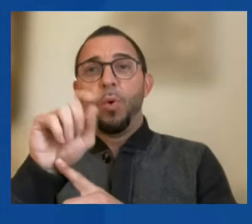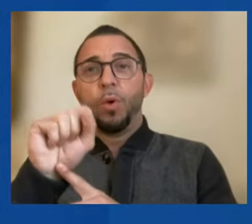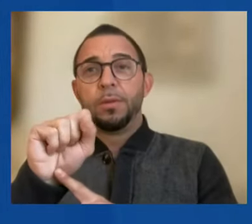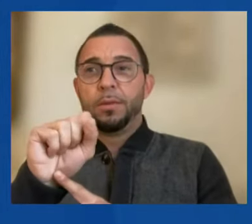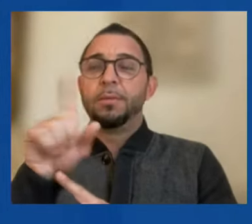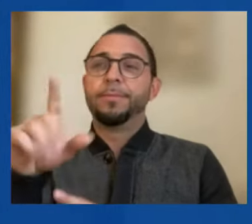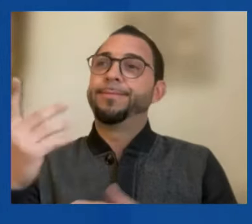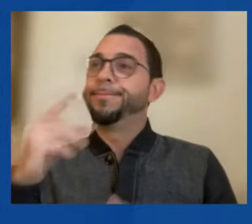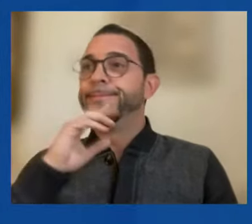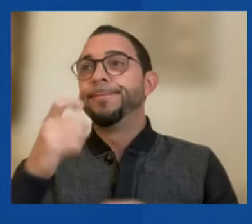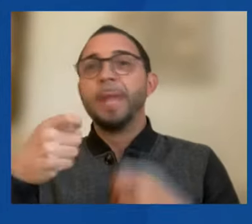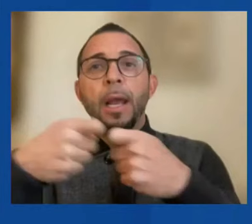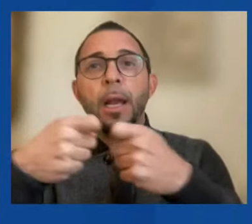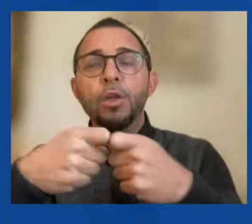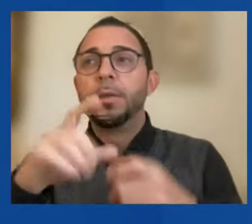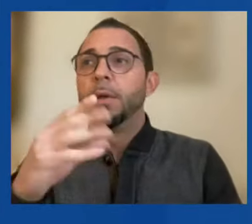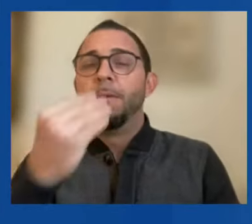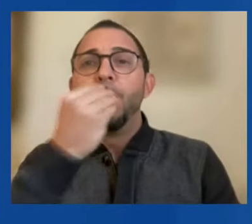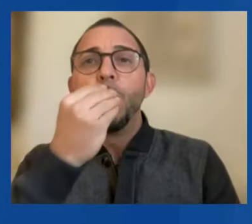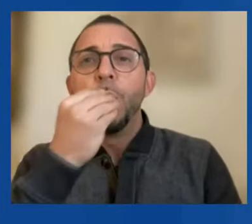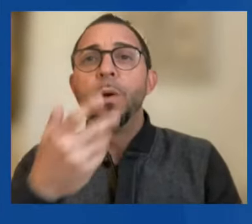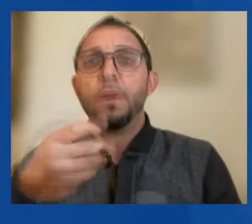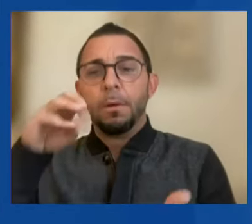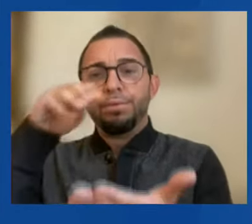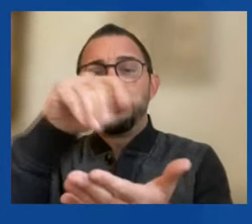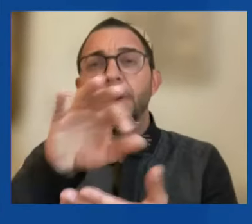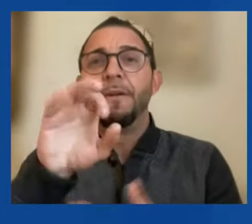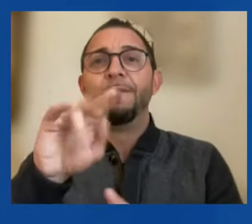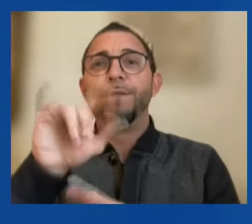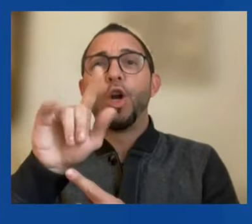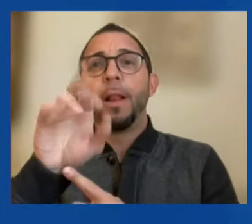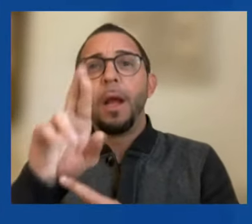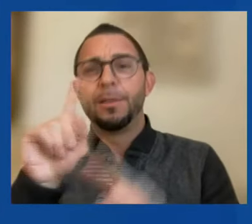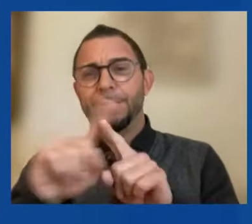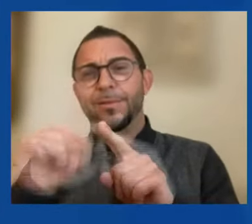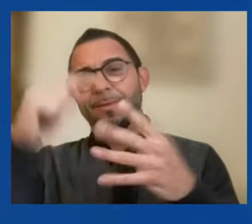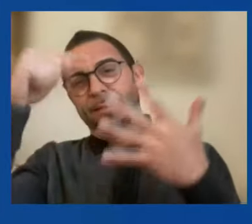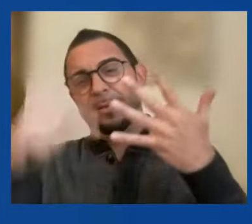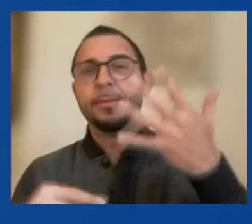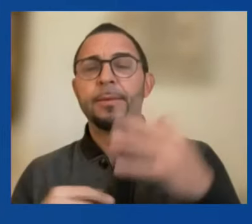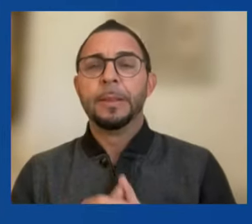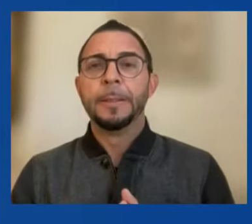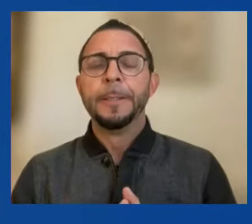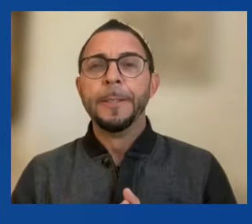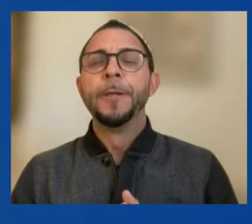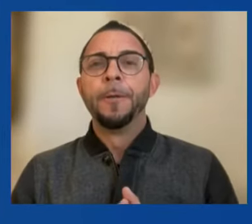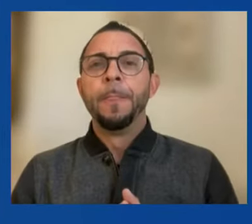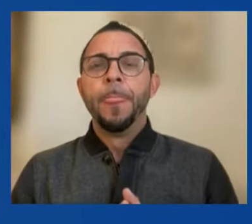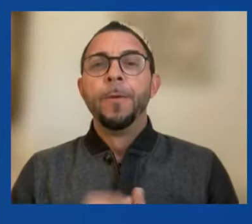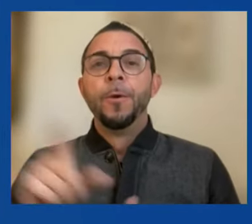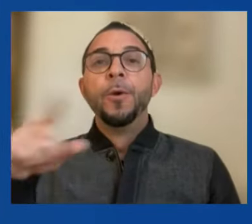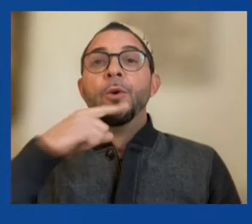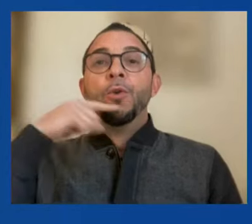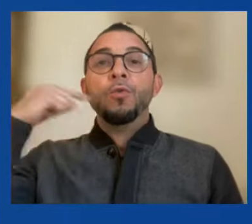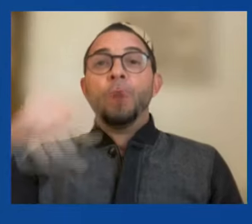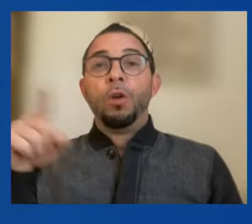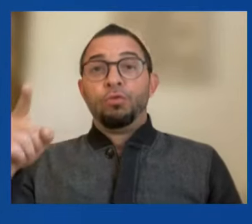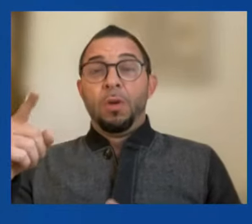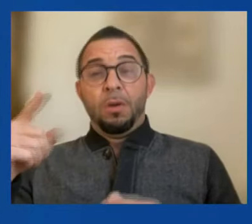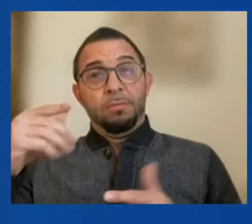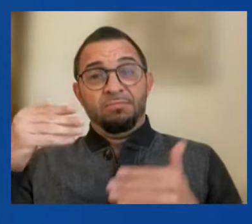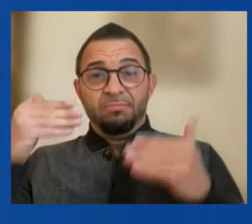food, fertilizer, and other commodities. When Russia made the decision to invade